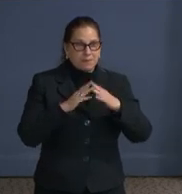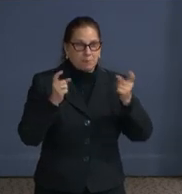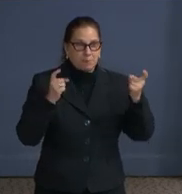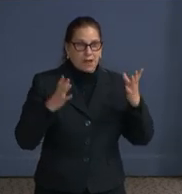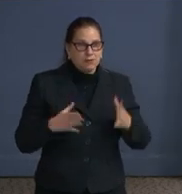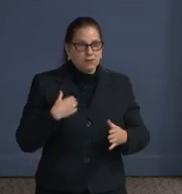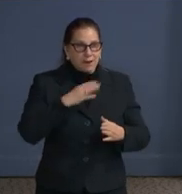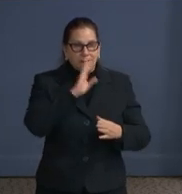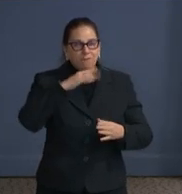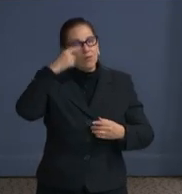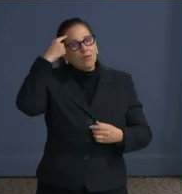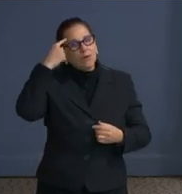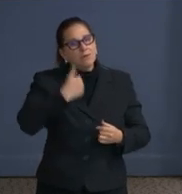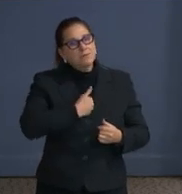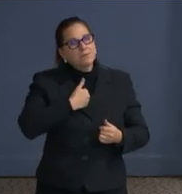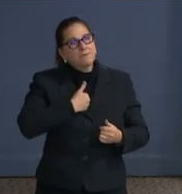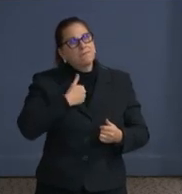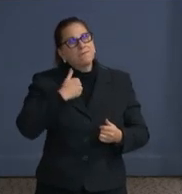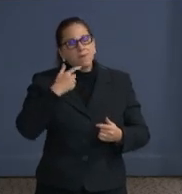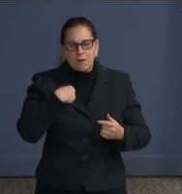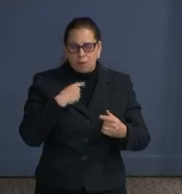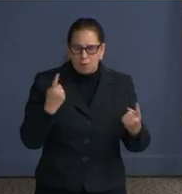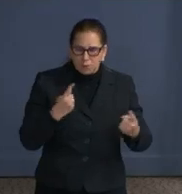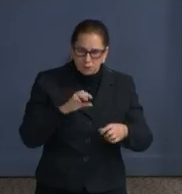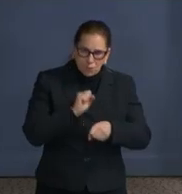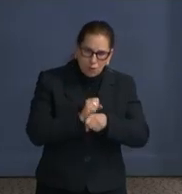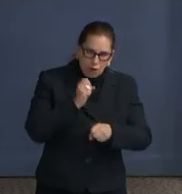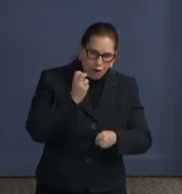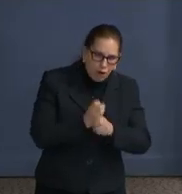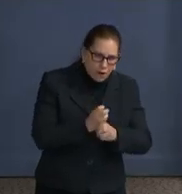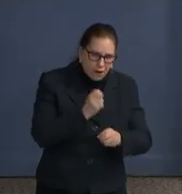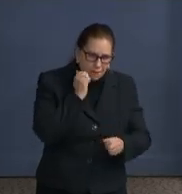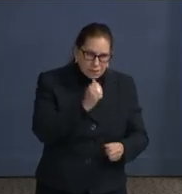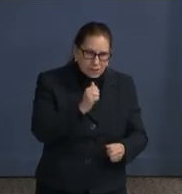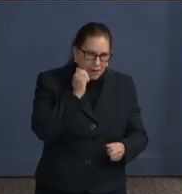hard every day for the residents of D.C. Thank you, Kevin. Thank you, Dr. Mitchell.